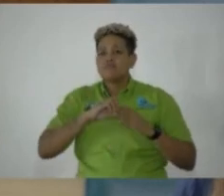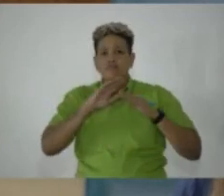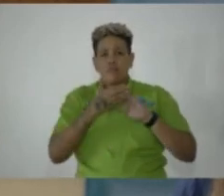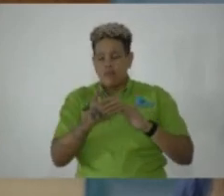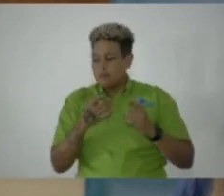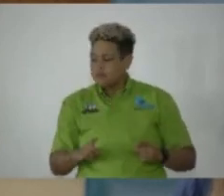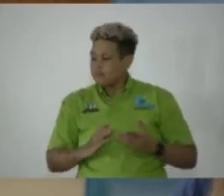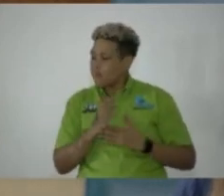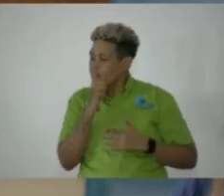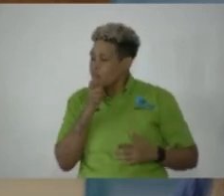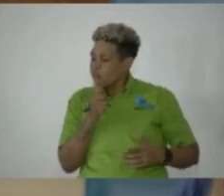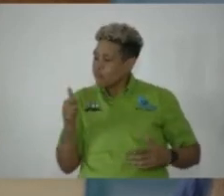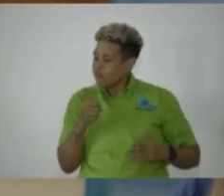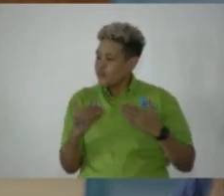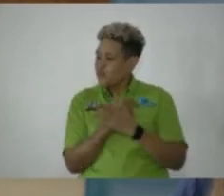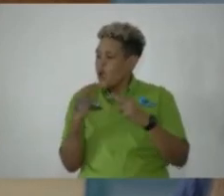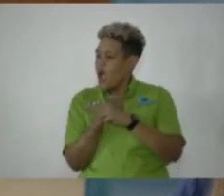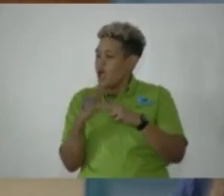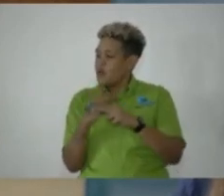by way of a new highway.